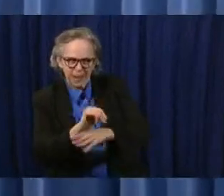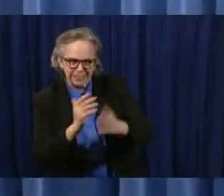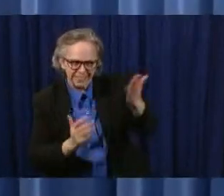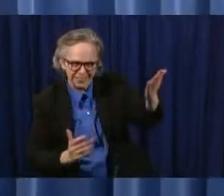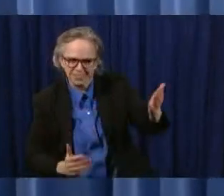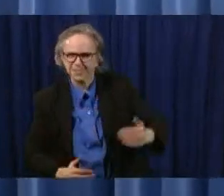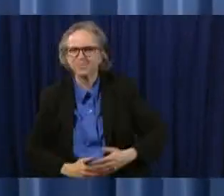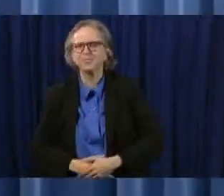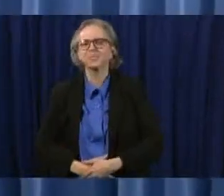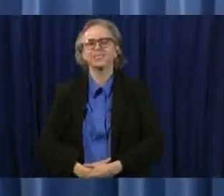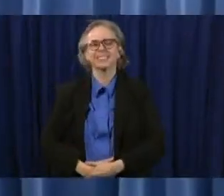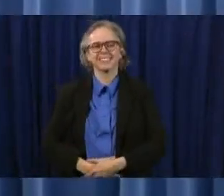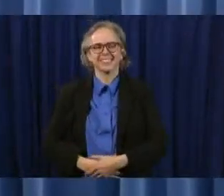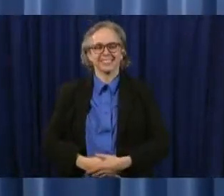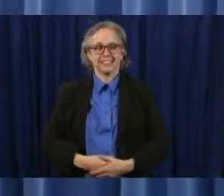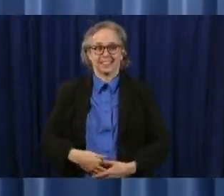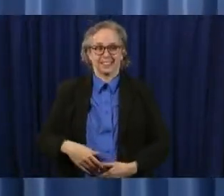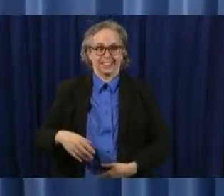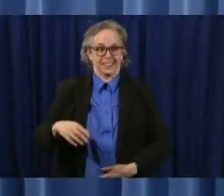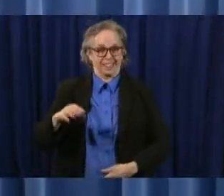frank larose secretary of state